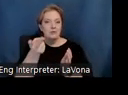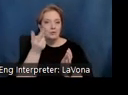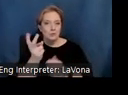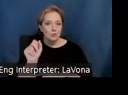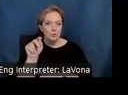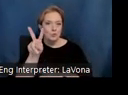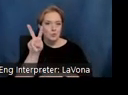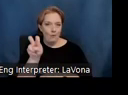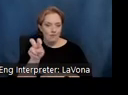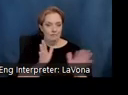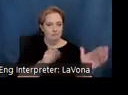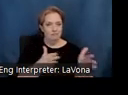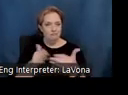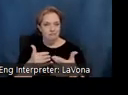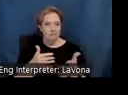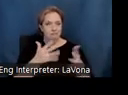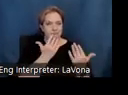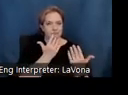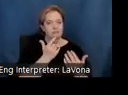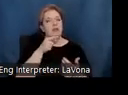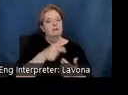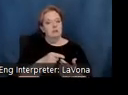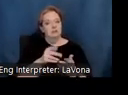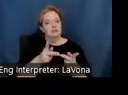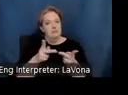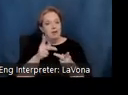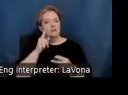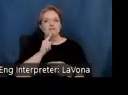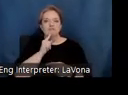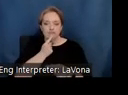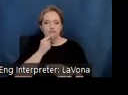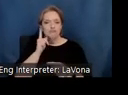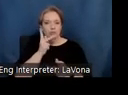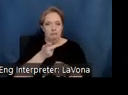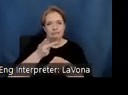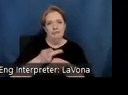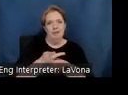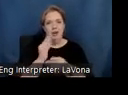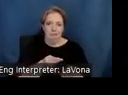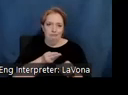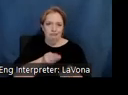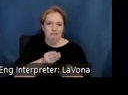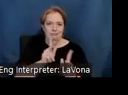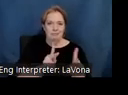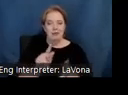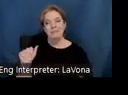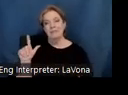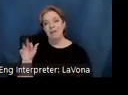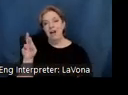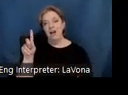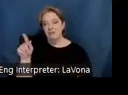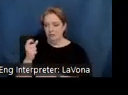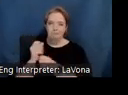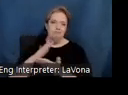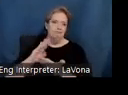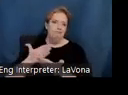at the left. Proof that this was a place for serious nurturing and sustenance. Alfreda frequently prepared meals for Maloof clients,